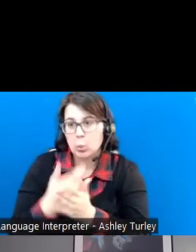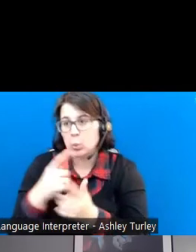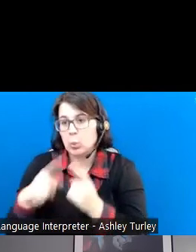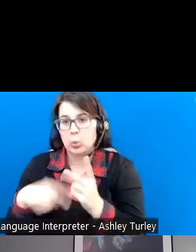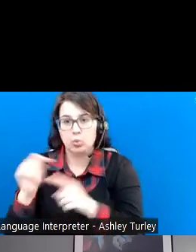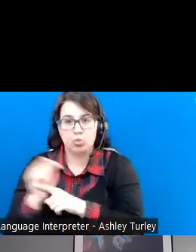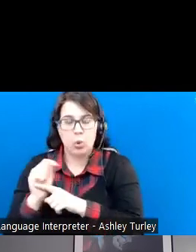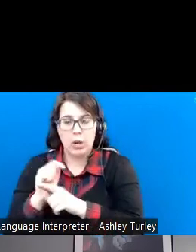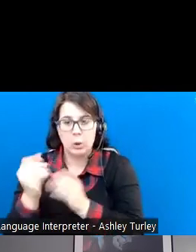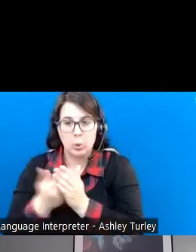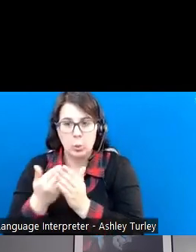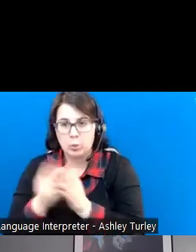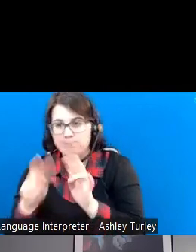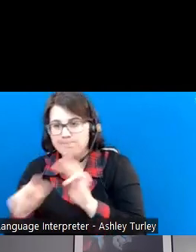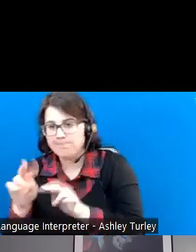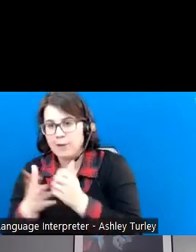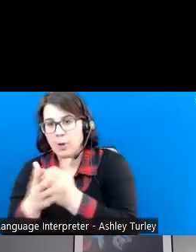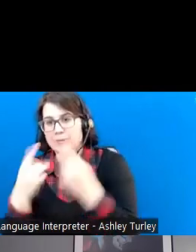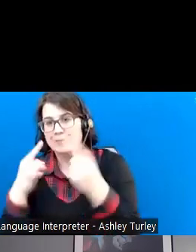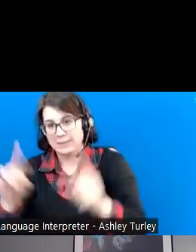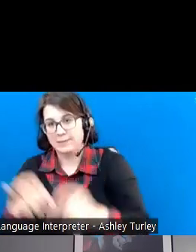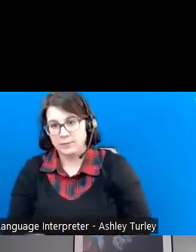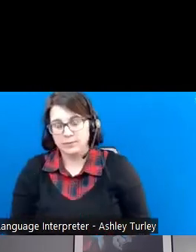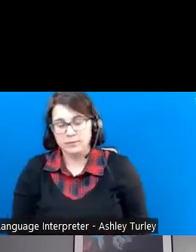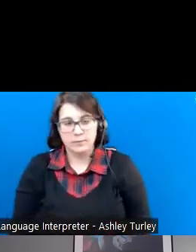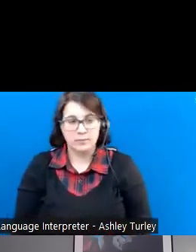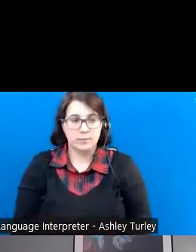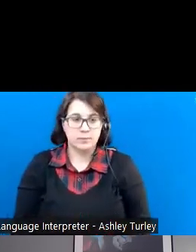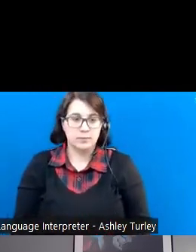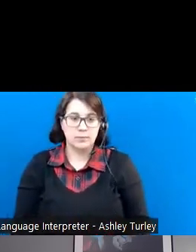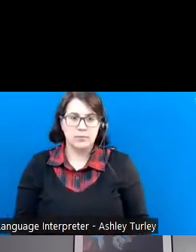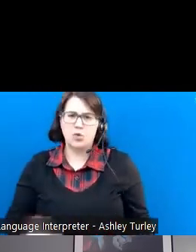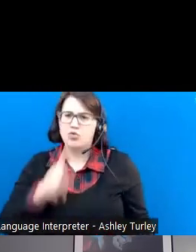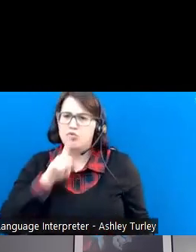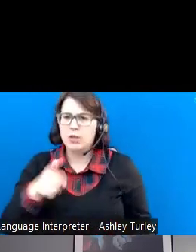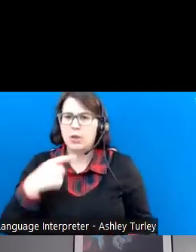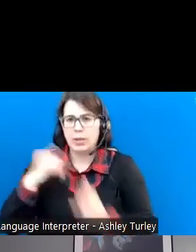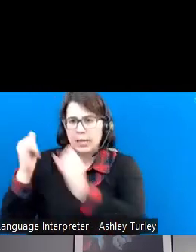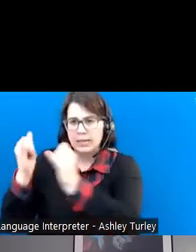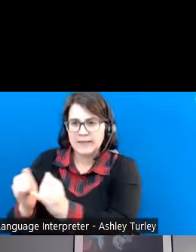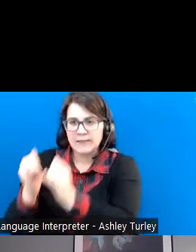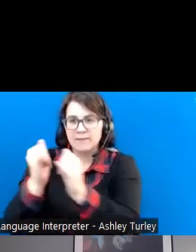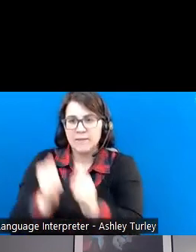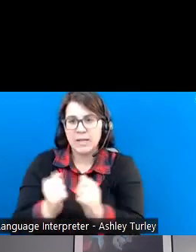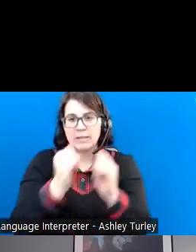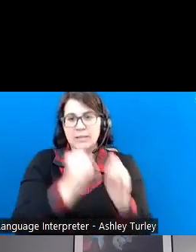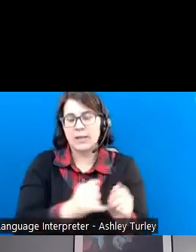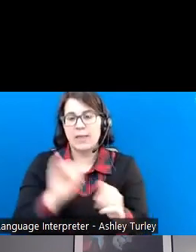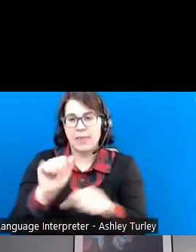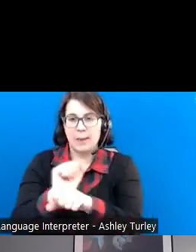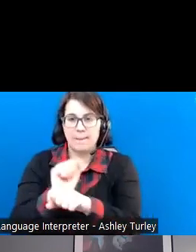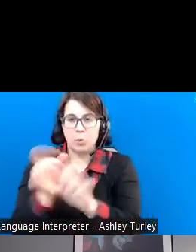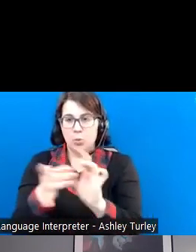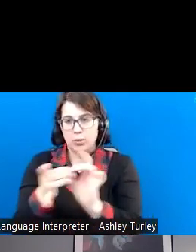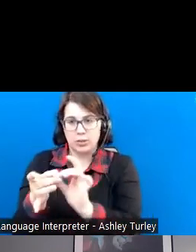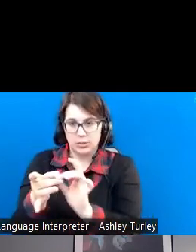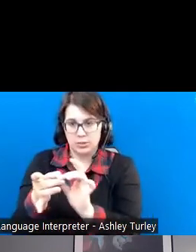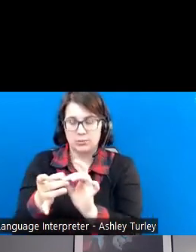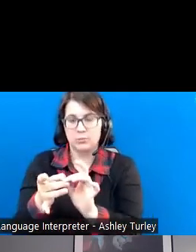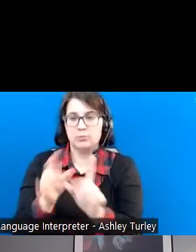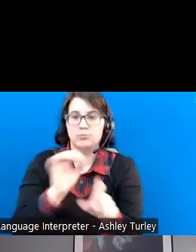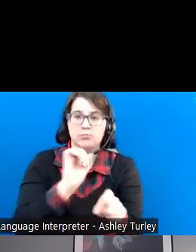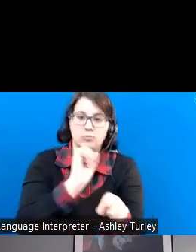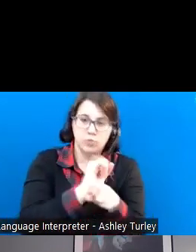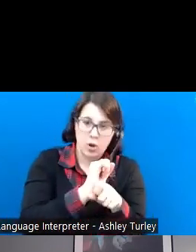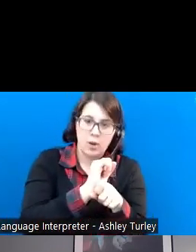that person be successful there. So what we're doing is really individualizing the employment relationship between the job seeker and the